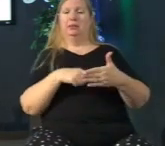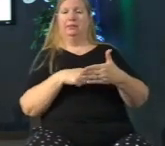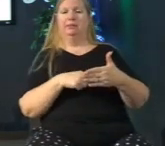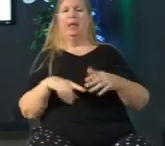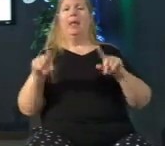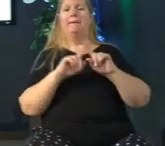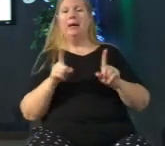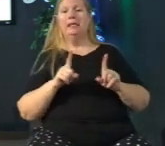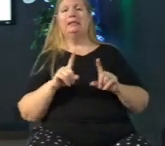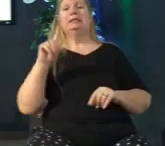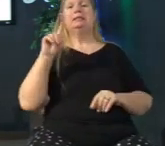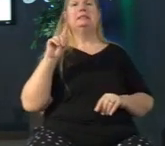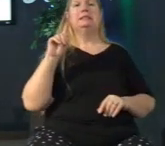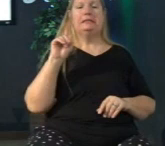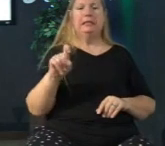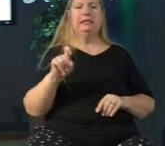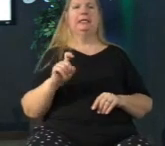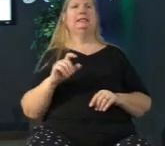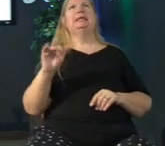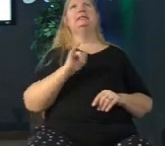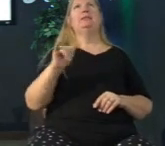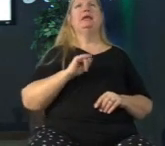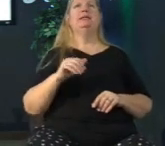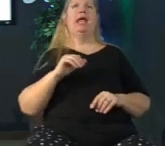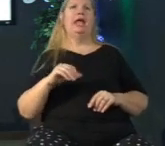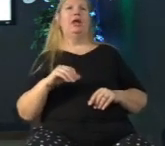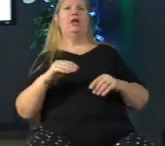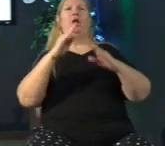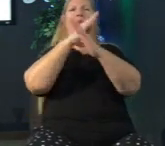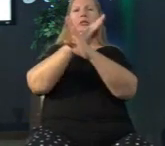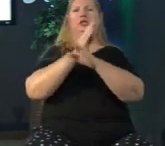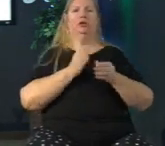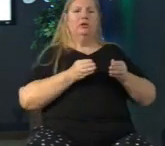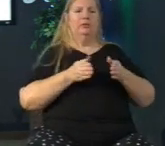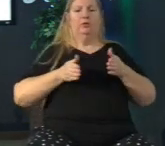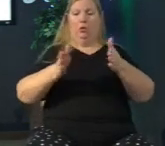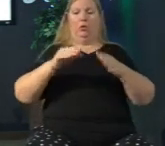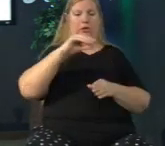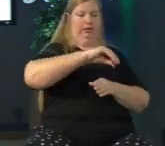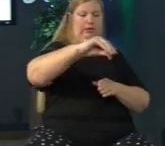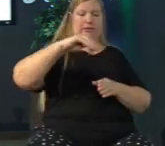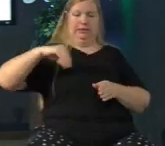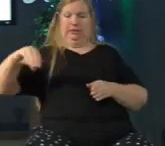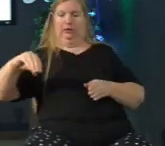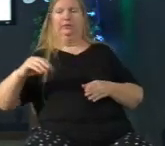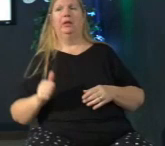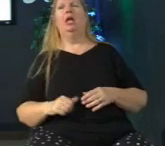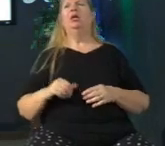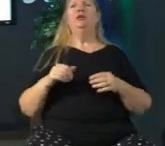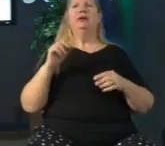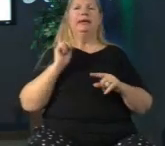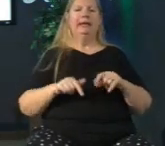necessary it's almost like guard rails you can't allow a child to just do whatever they want to do you've got to set